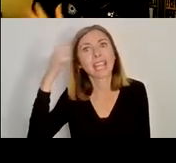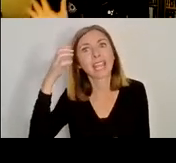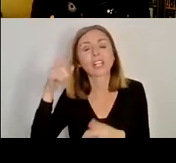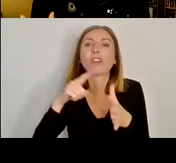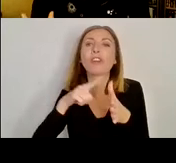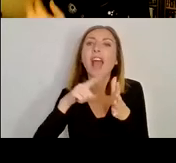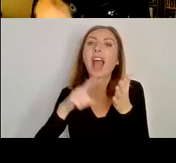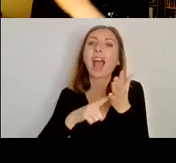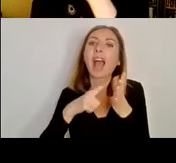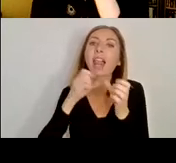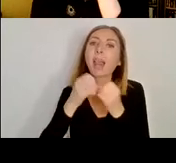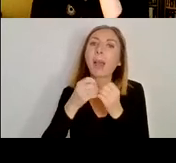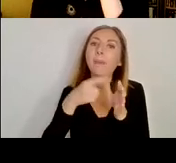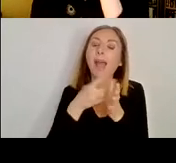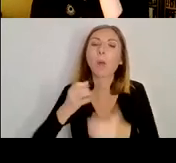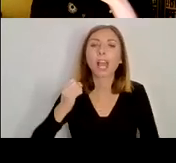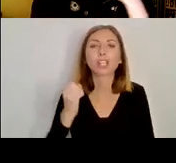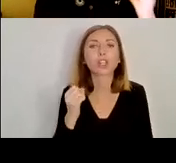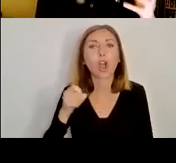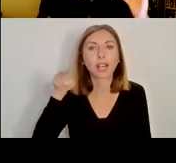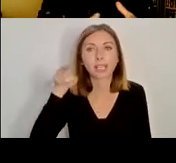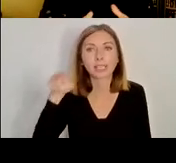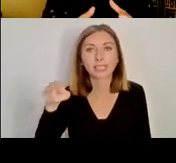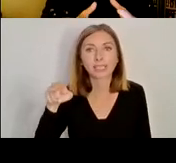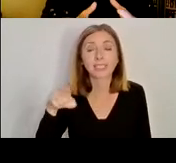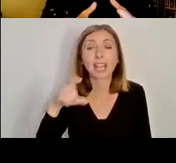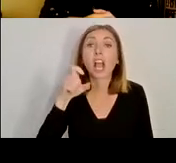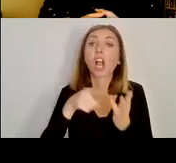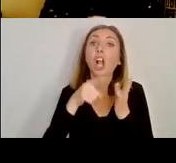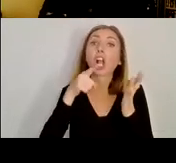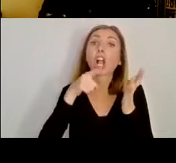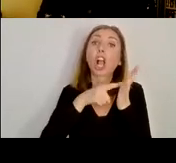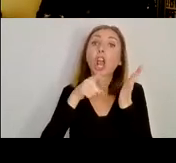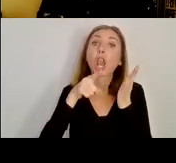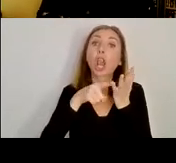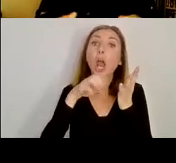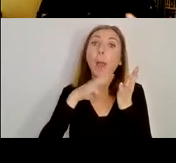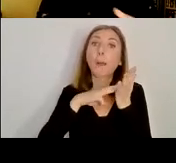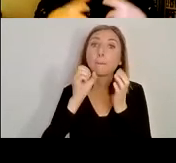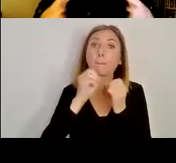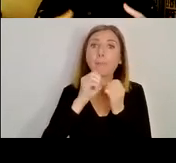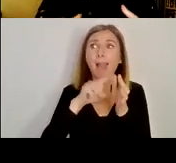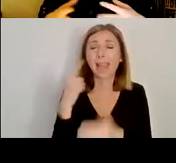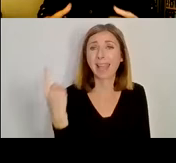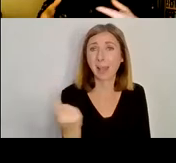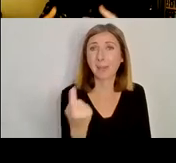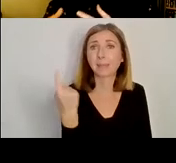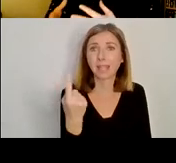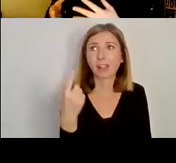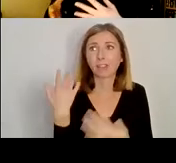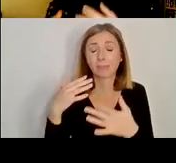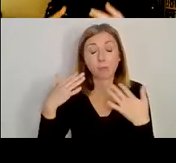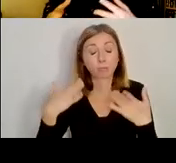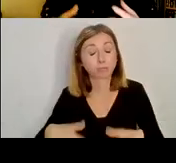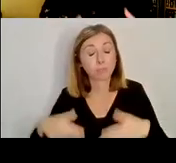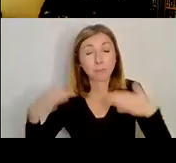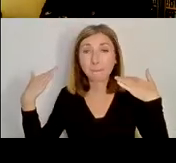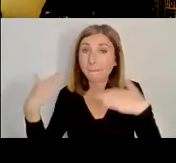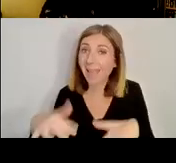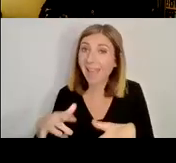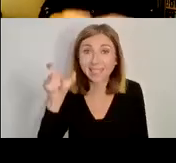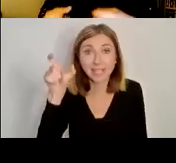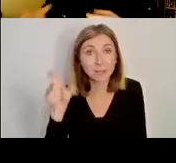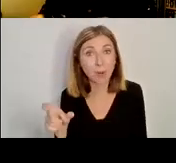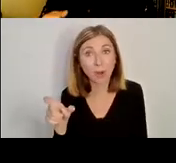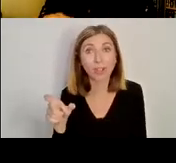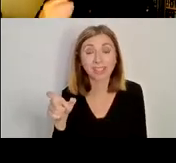and Scotland. Columbo himself appears to have been a remarkable figure within his community memory,